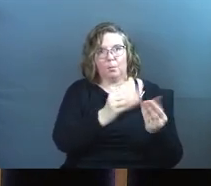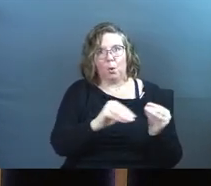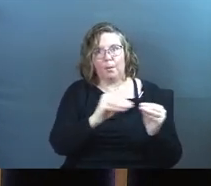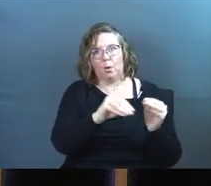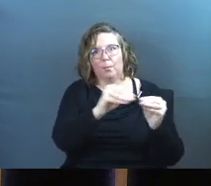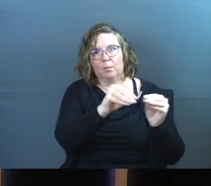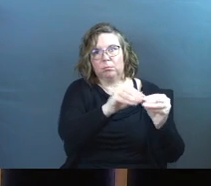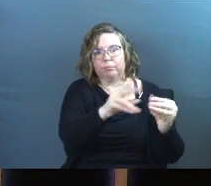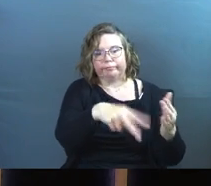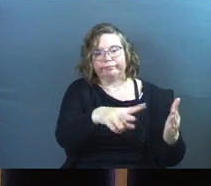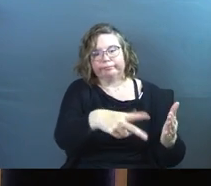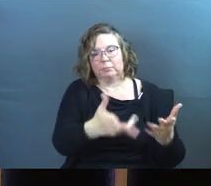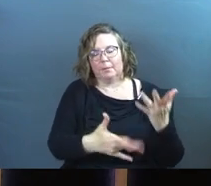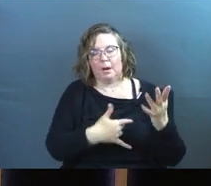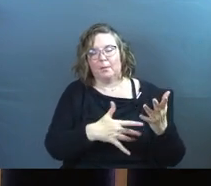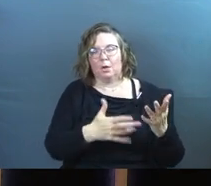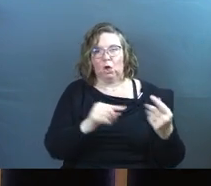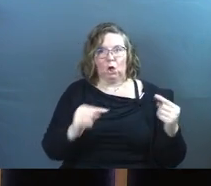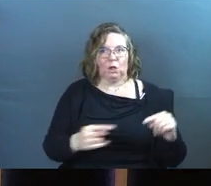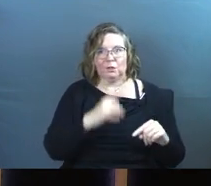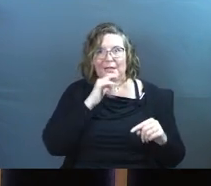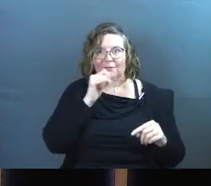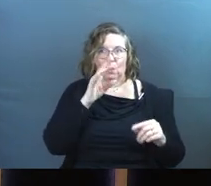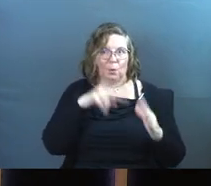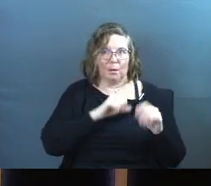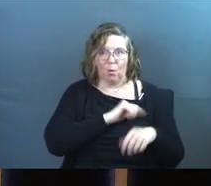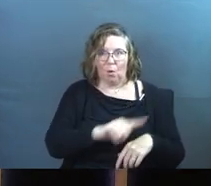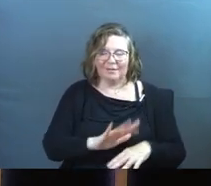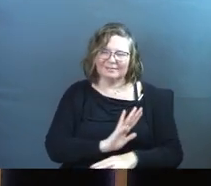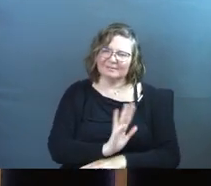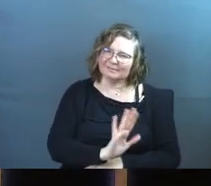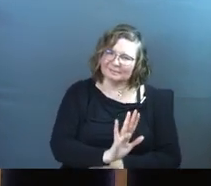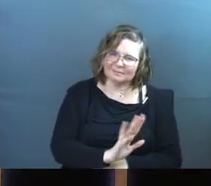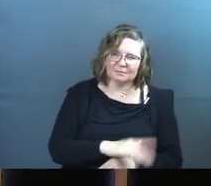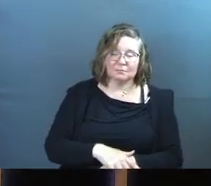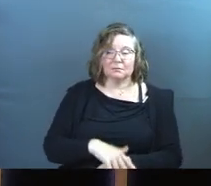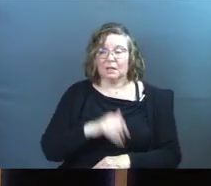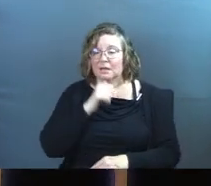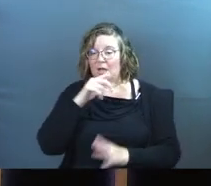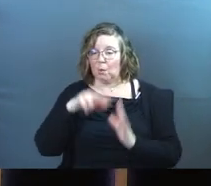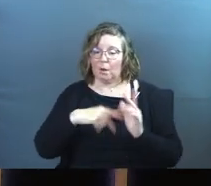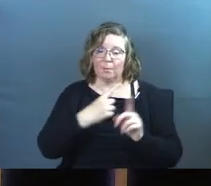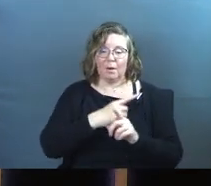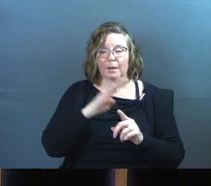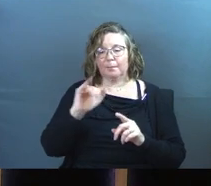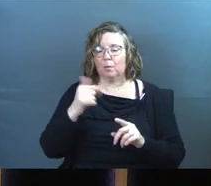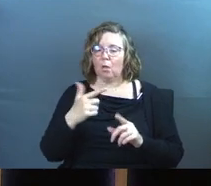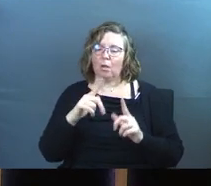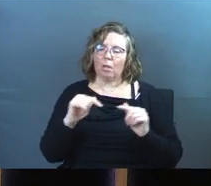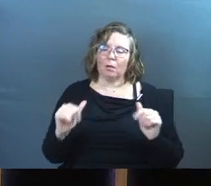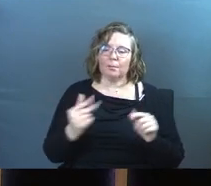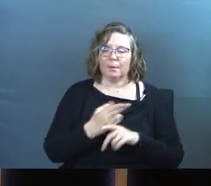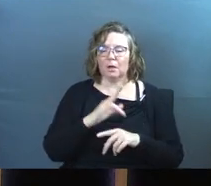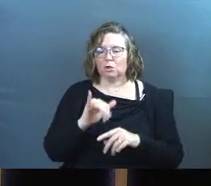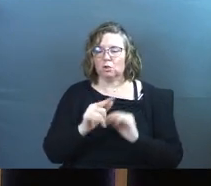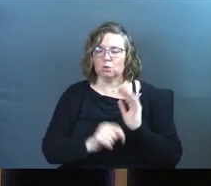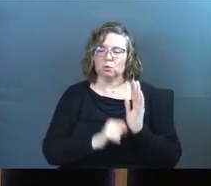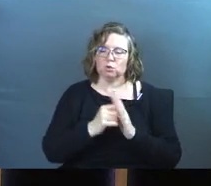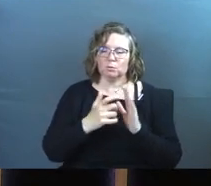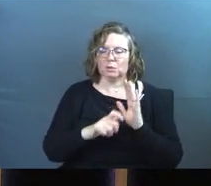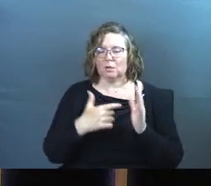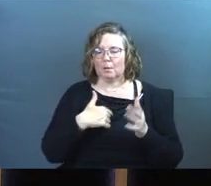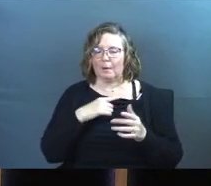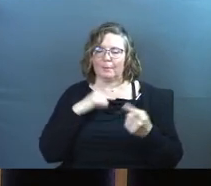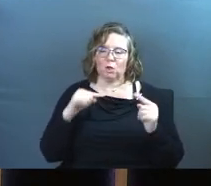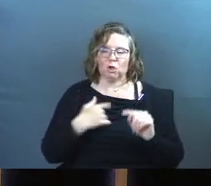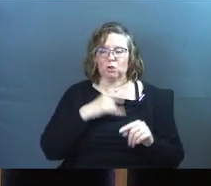that you haven't read yet, and so you're probably scarring your child right now. And if you're not reading these proper blogs and these proper YouTube channels, you